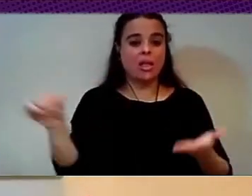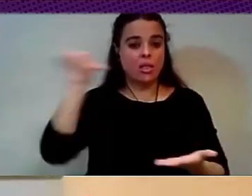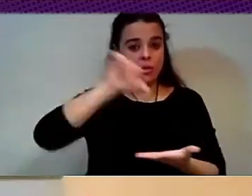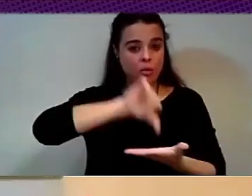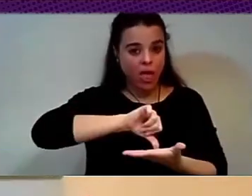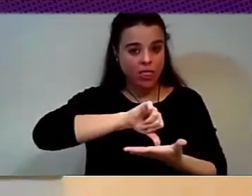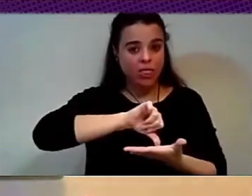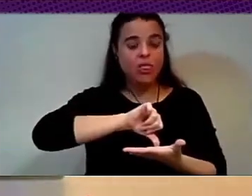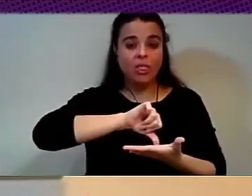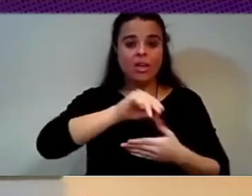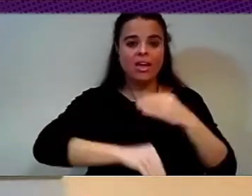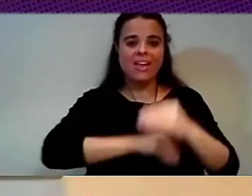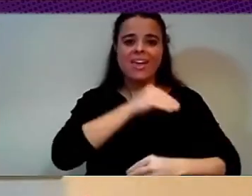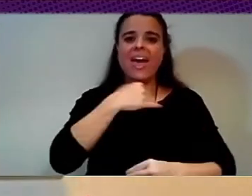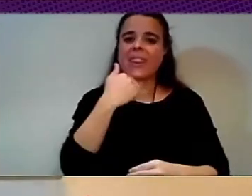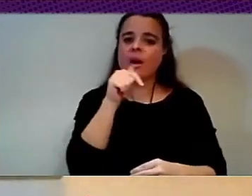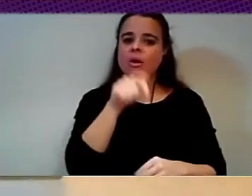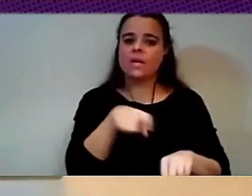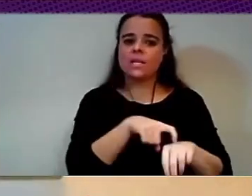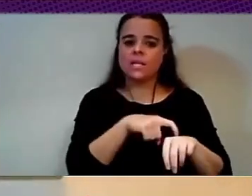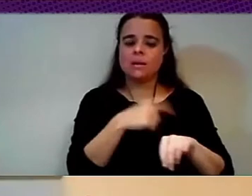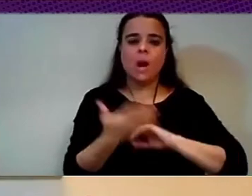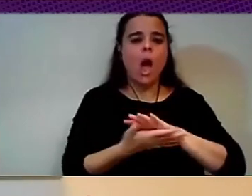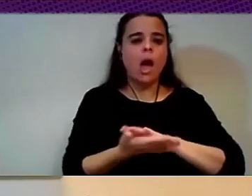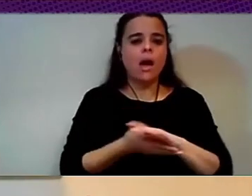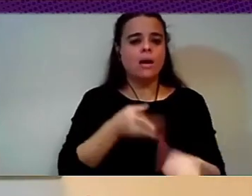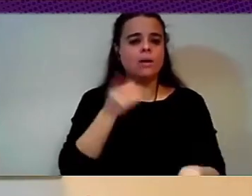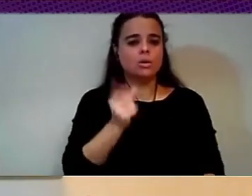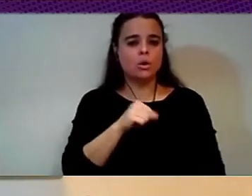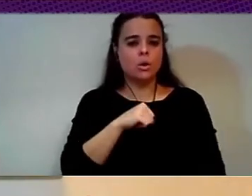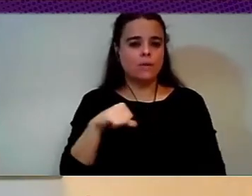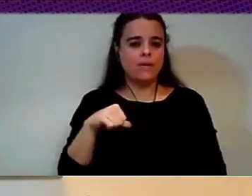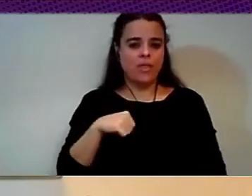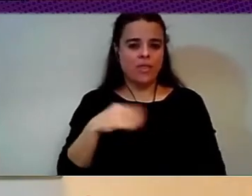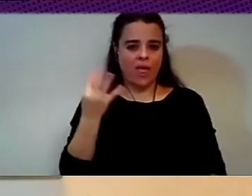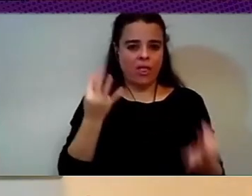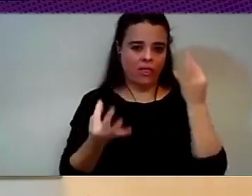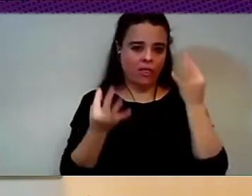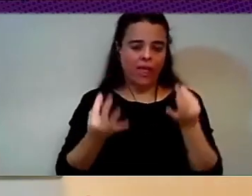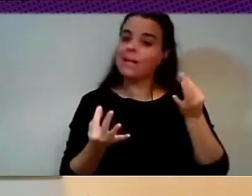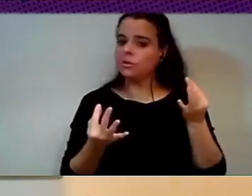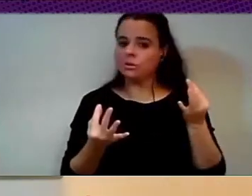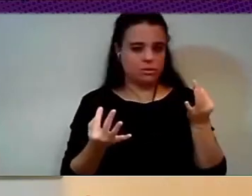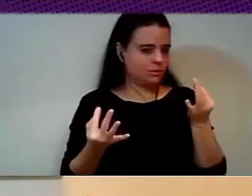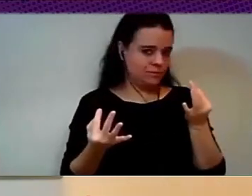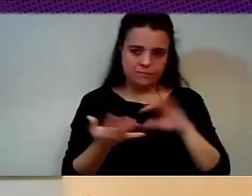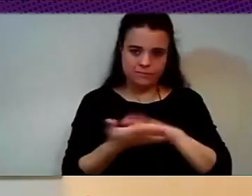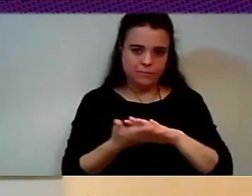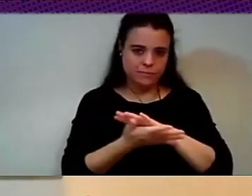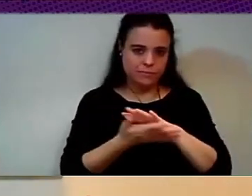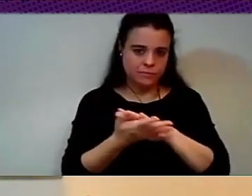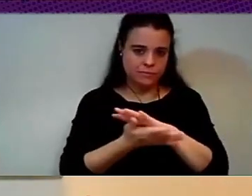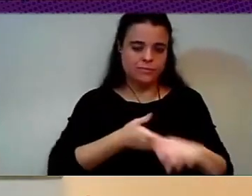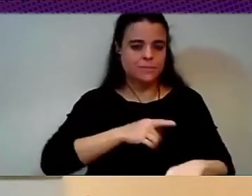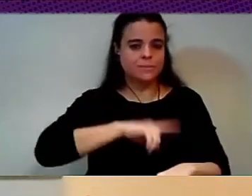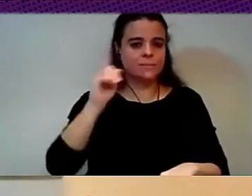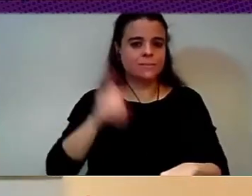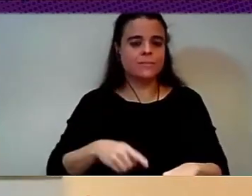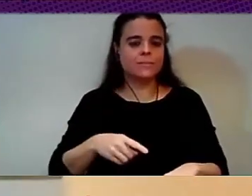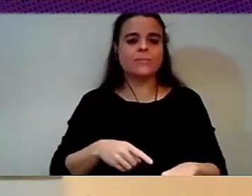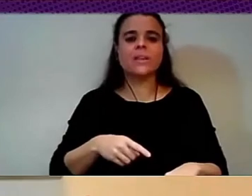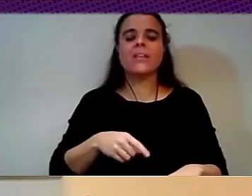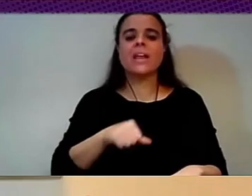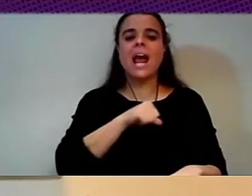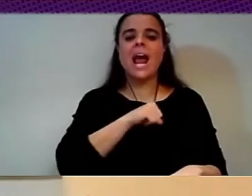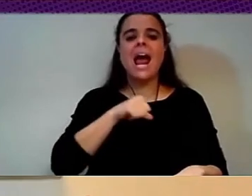privacy. So it is about privacy, information, self-determination, people autonomy, and, you know, our rights